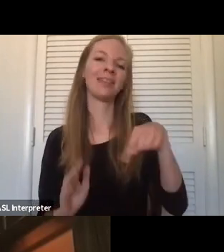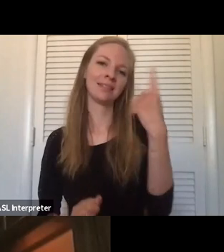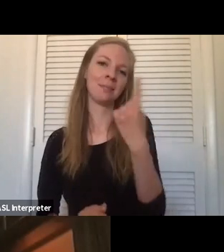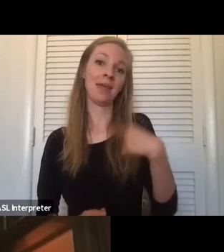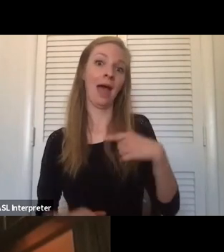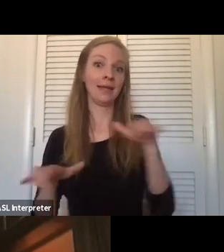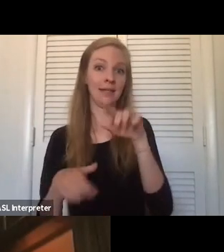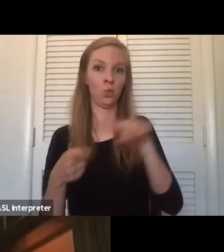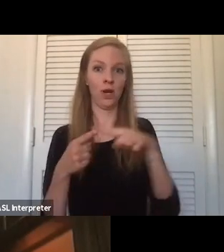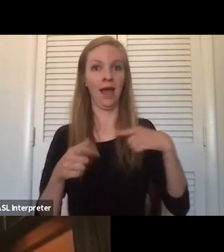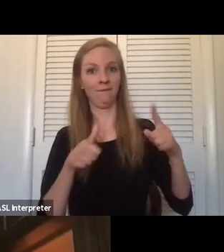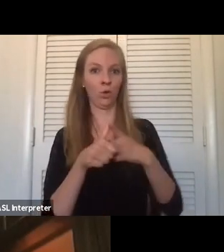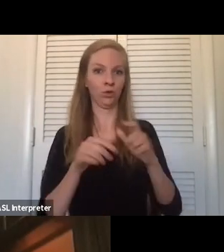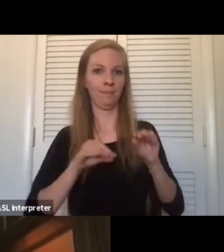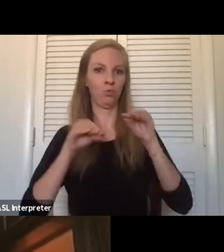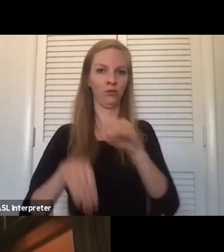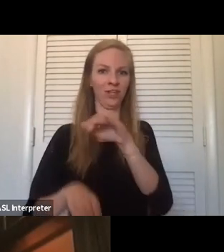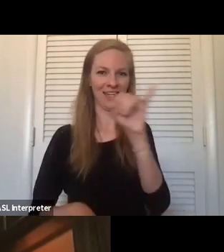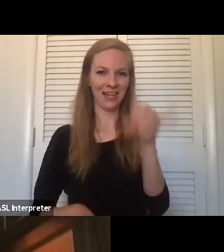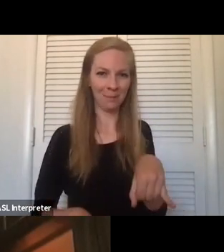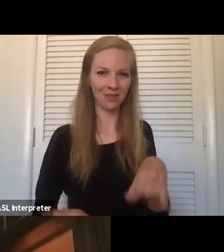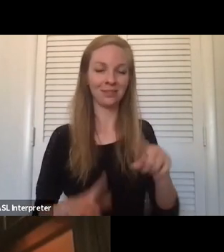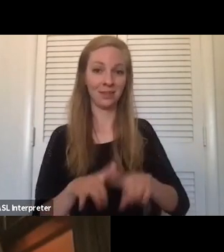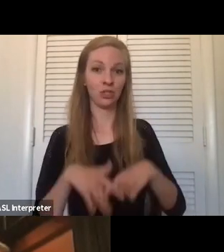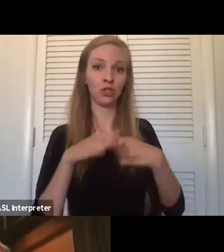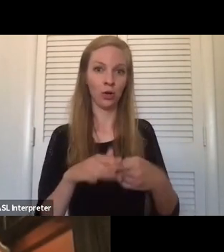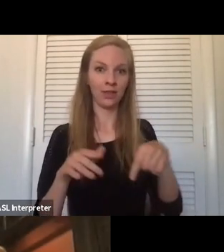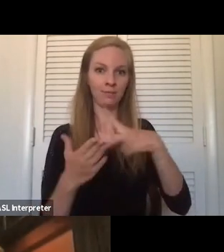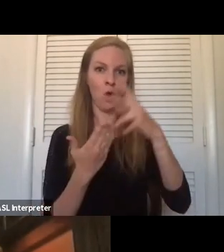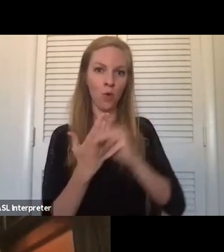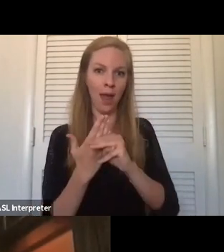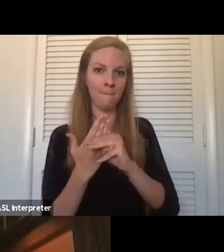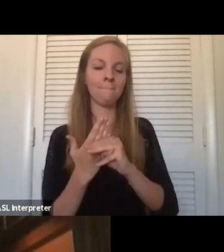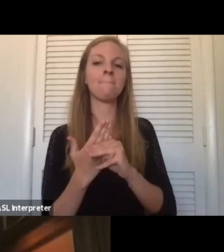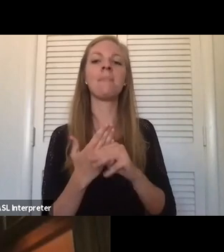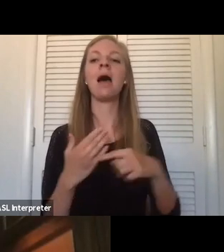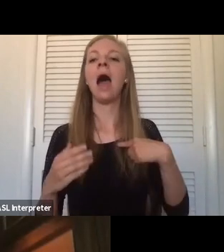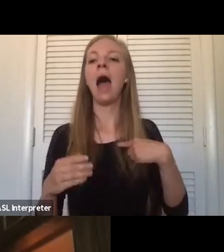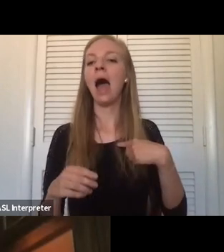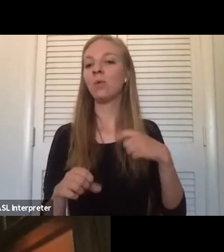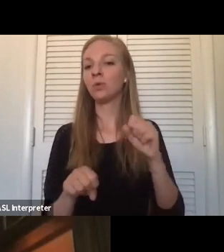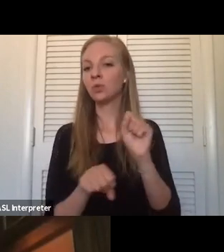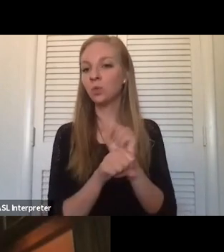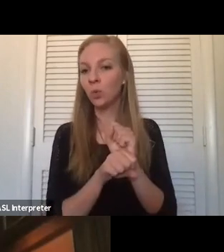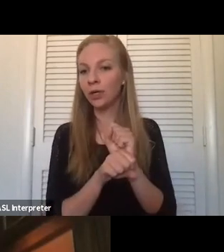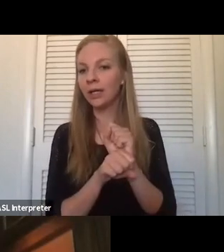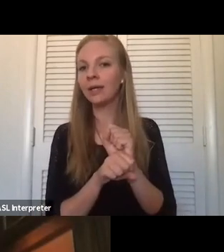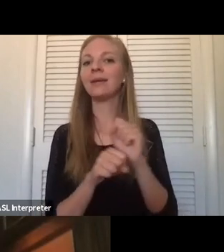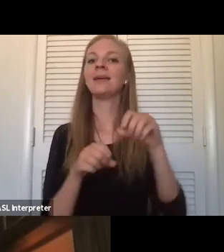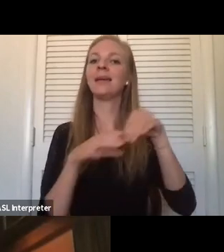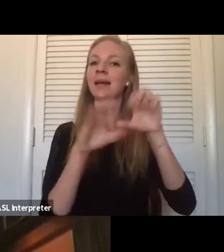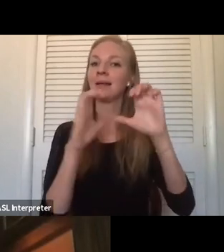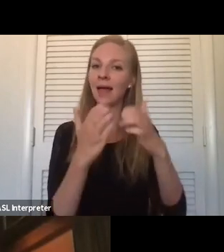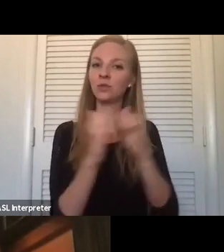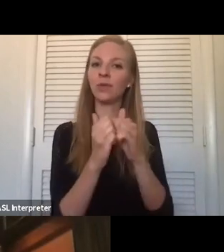When I first moved to Indianapolis and started the museum program, I was working as a volunteer in community arts classes for people with